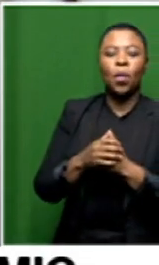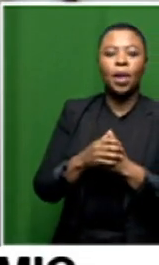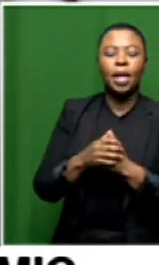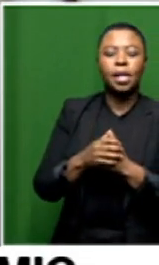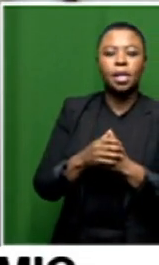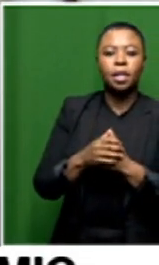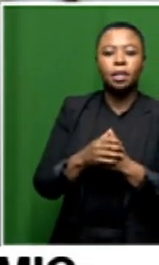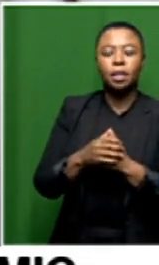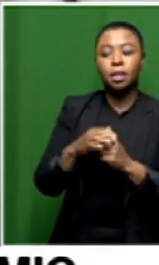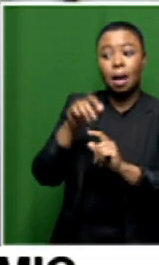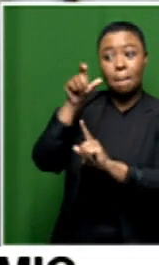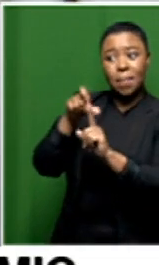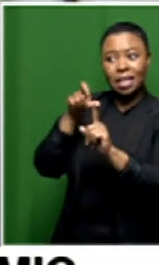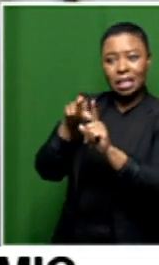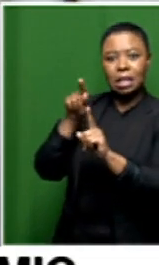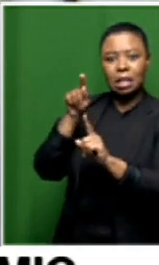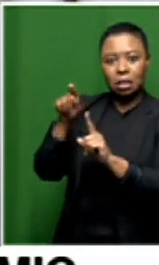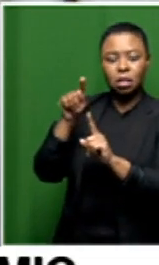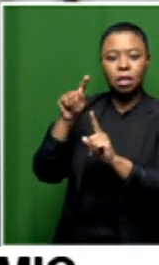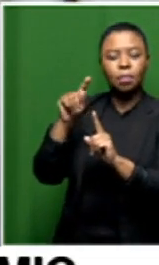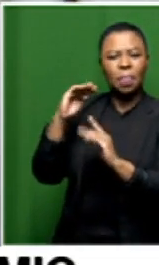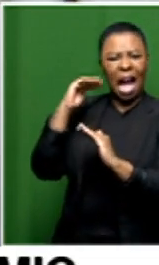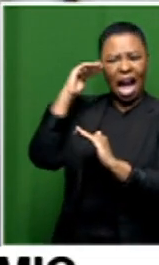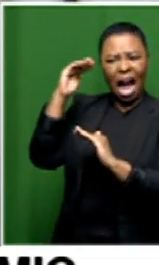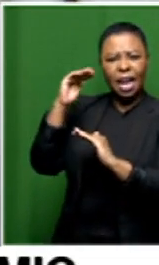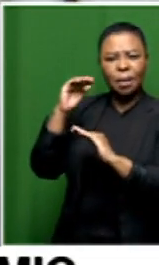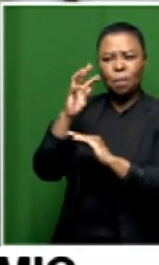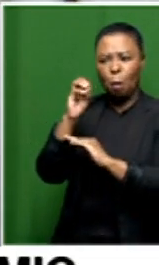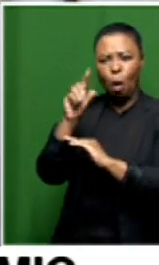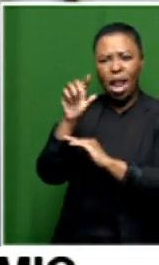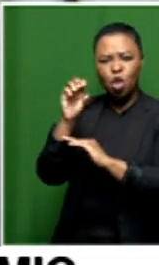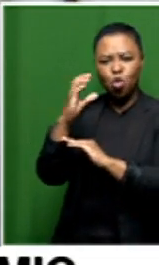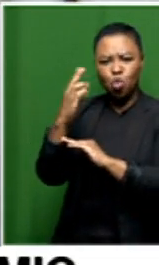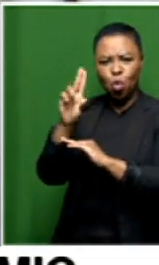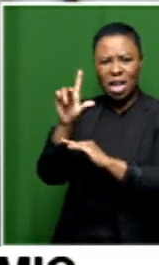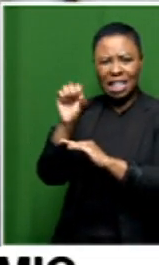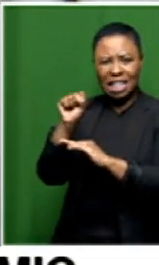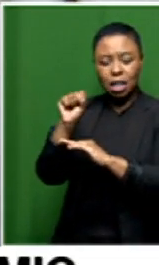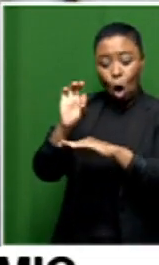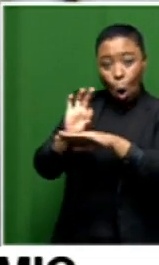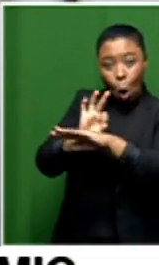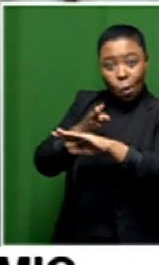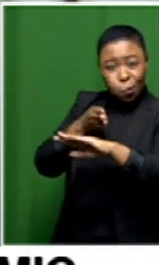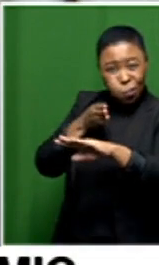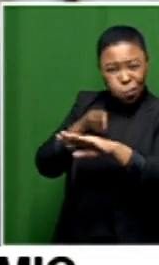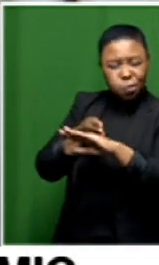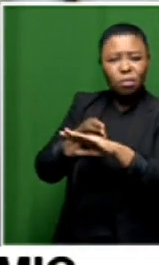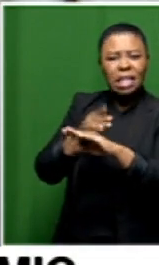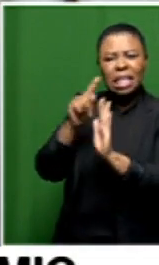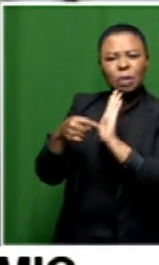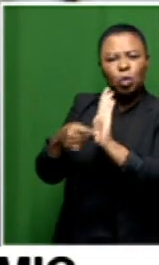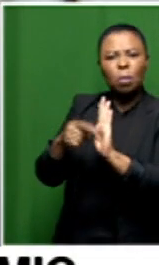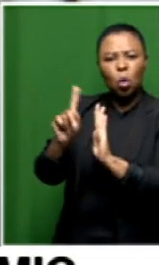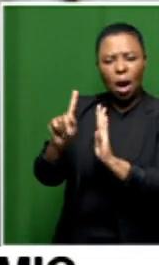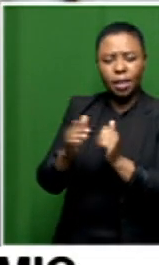by an individual with high levels of these molecules that may be trapped in these clots so symptoms